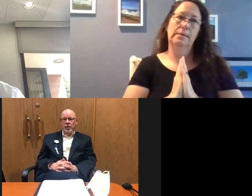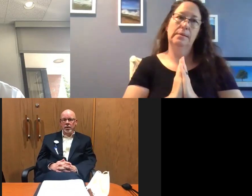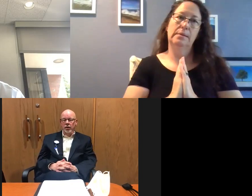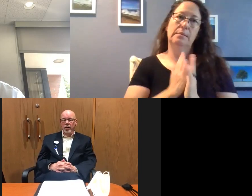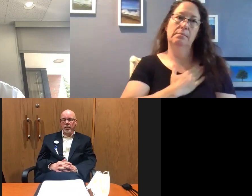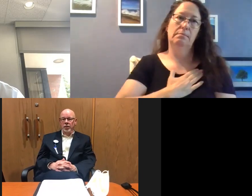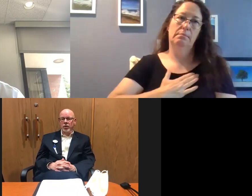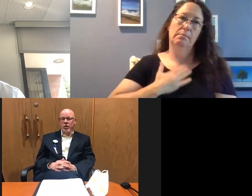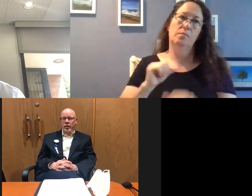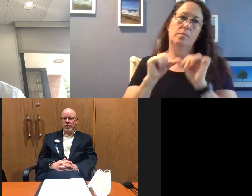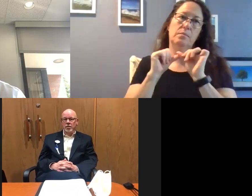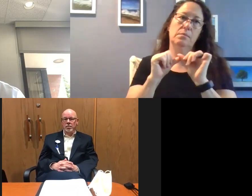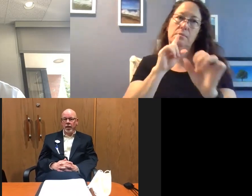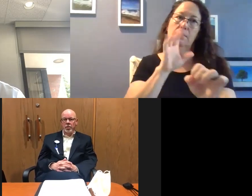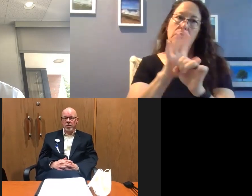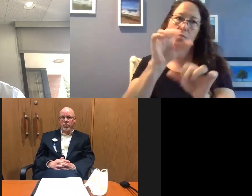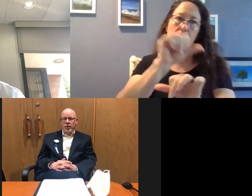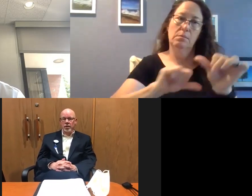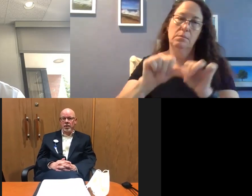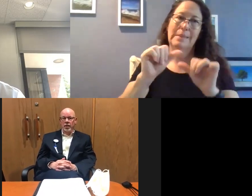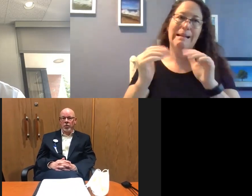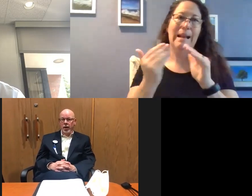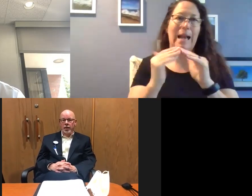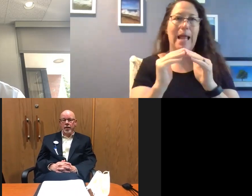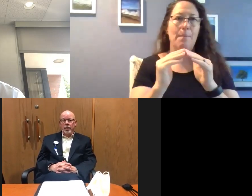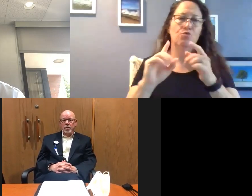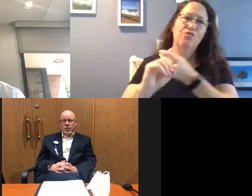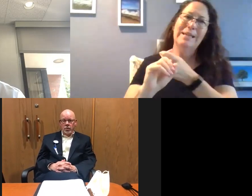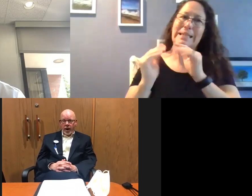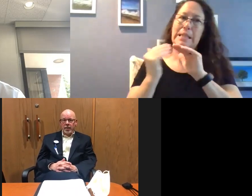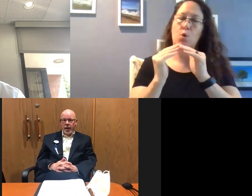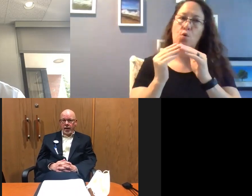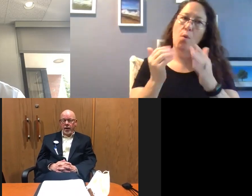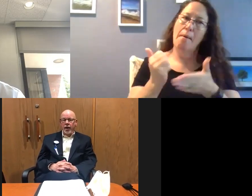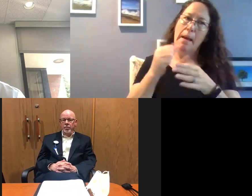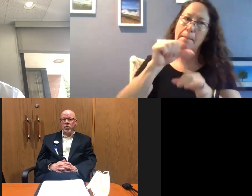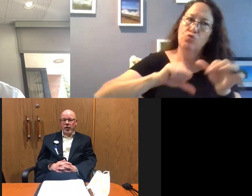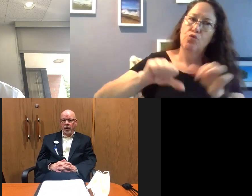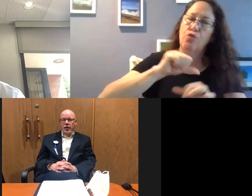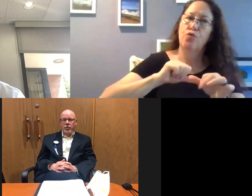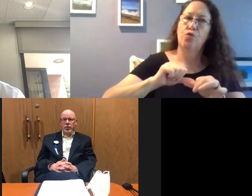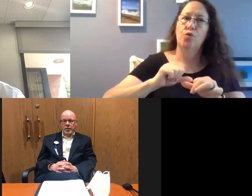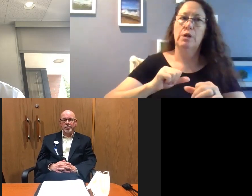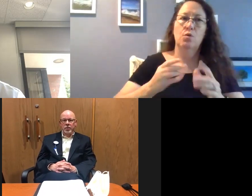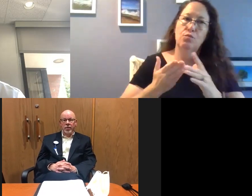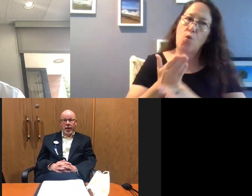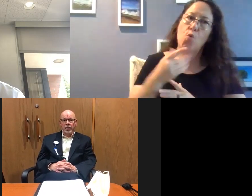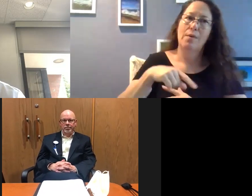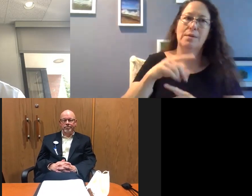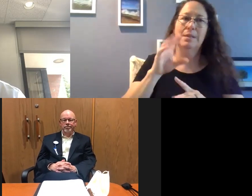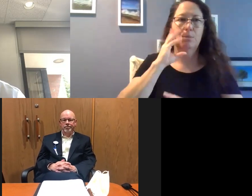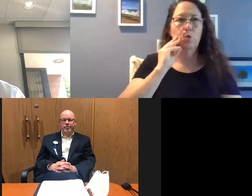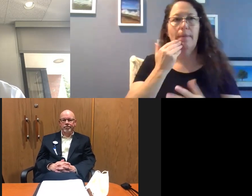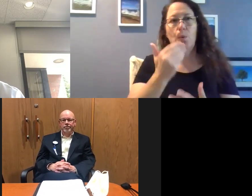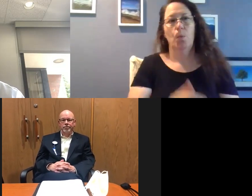all continue to commit to each other as neighbors and friends and as a community to do the right thing. Um, so we can all get through this. So thank you.